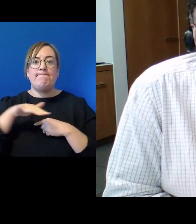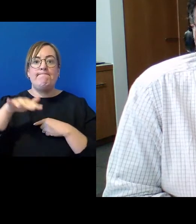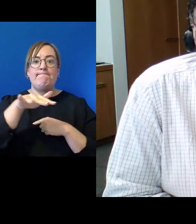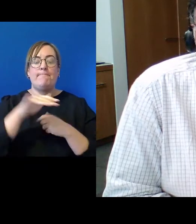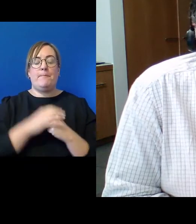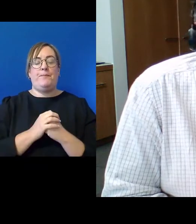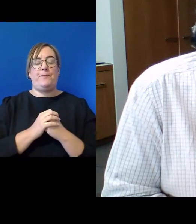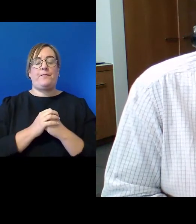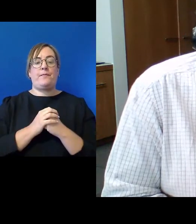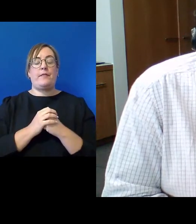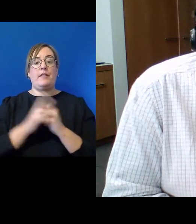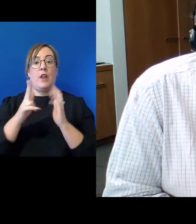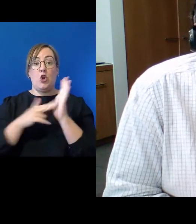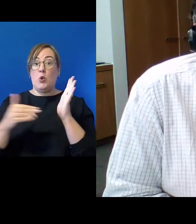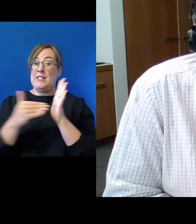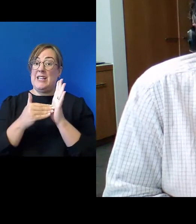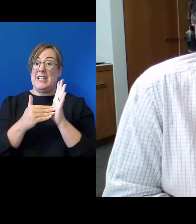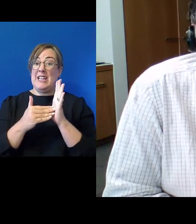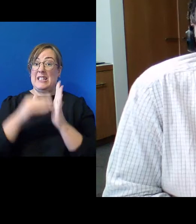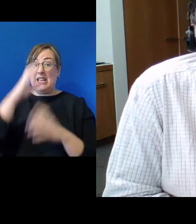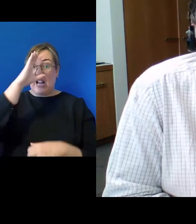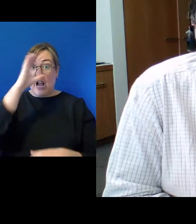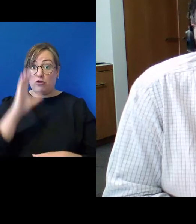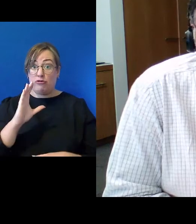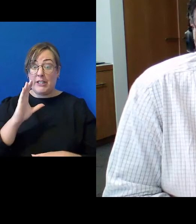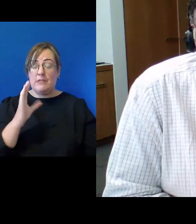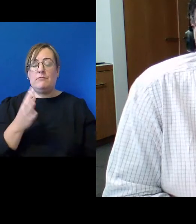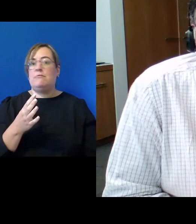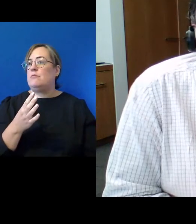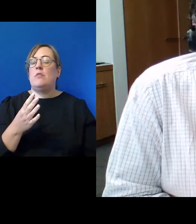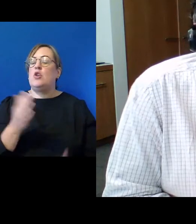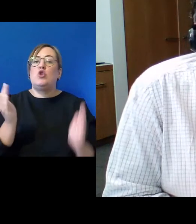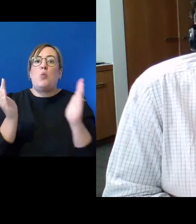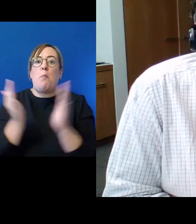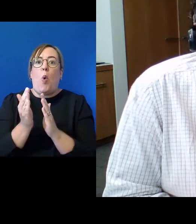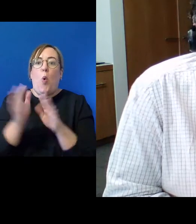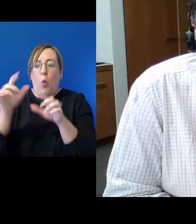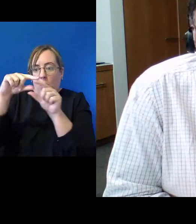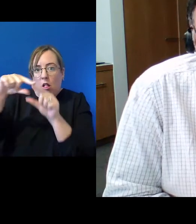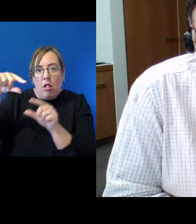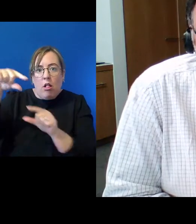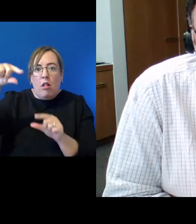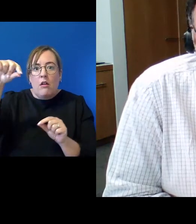And New Zealand is a small country, relatively intimate.